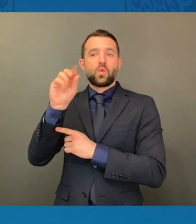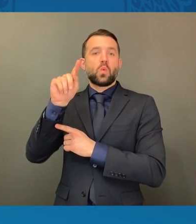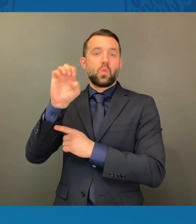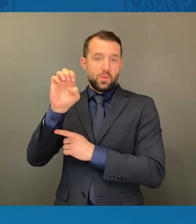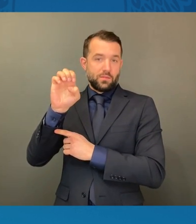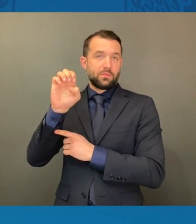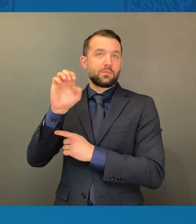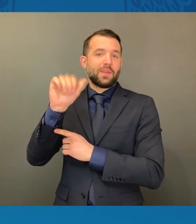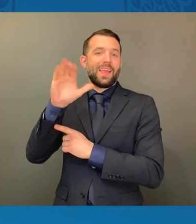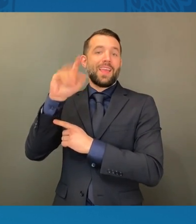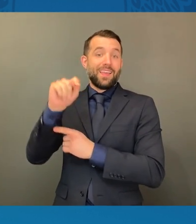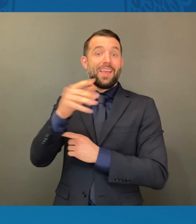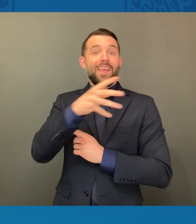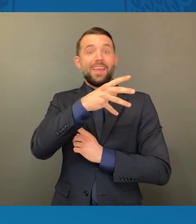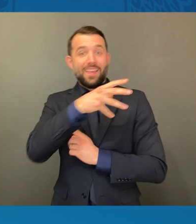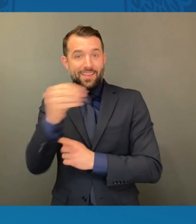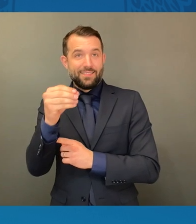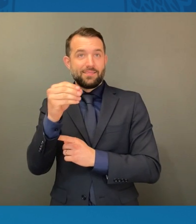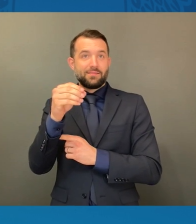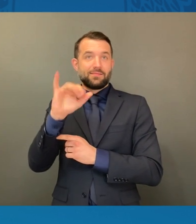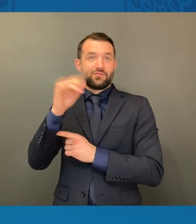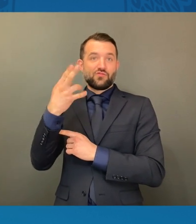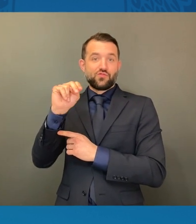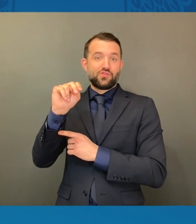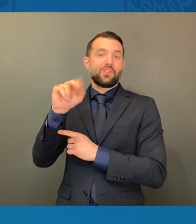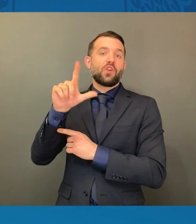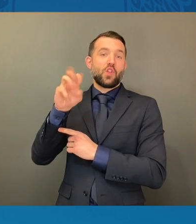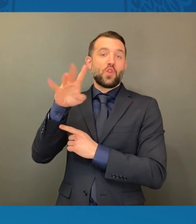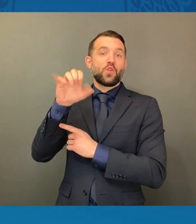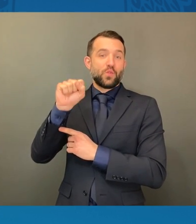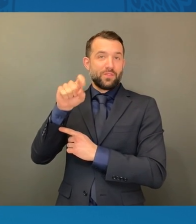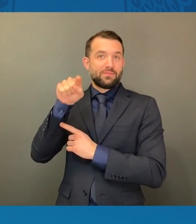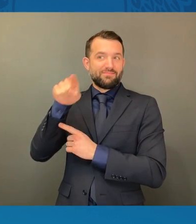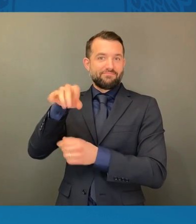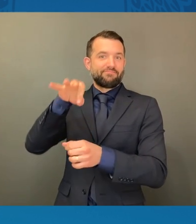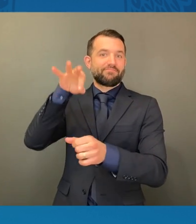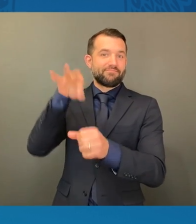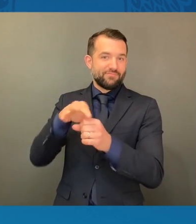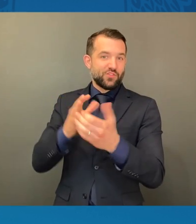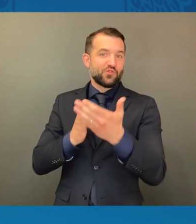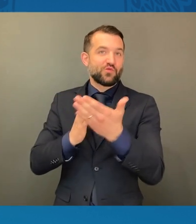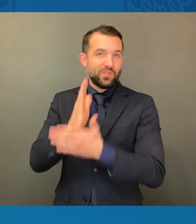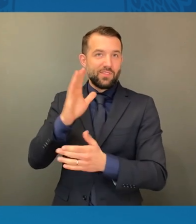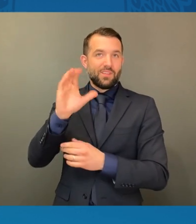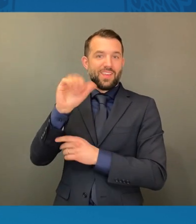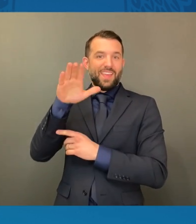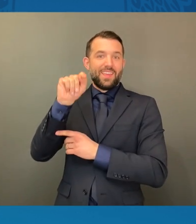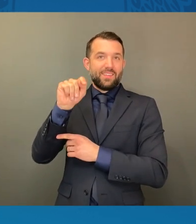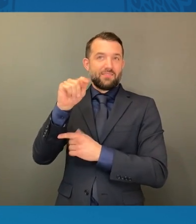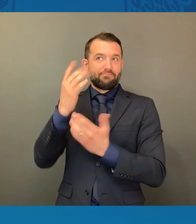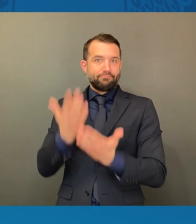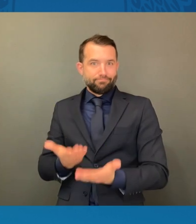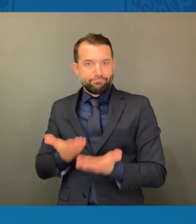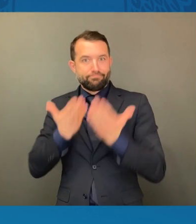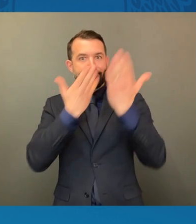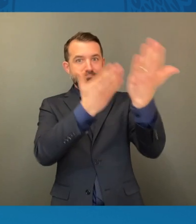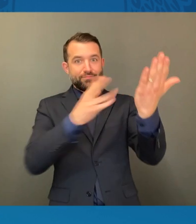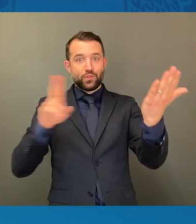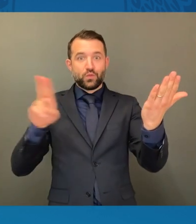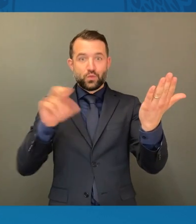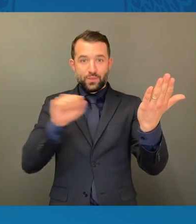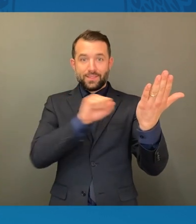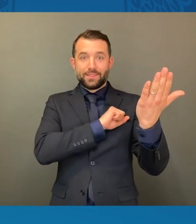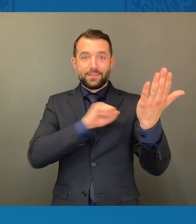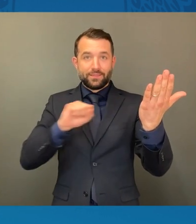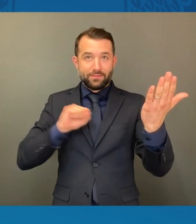Advancement Act to the floor of the United States Senate. And on the night of January